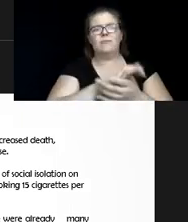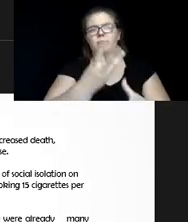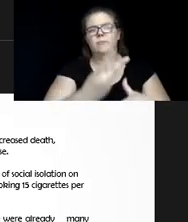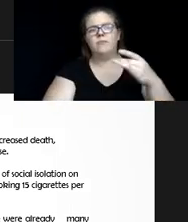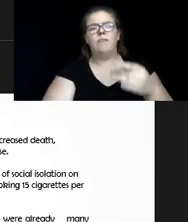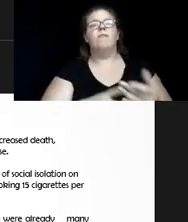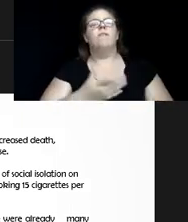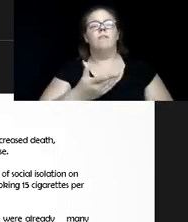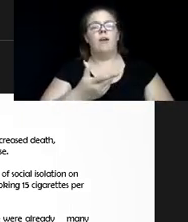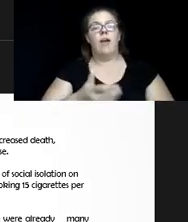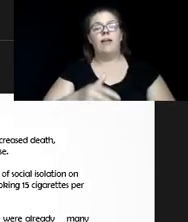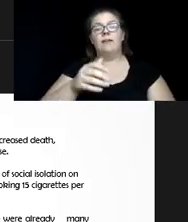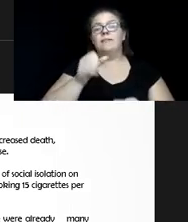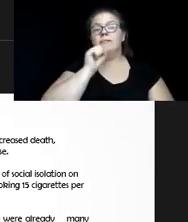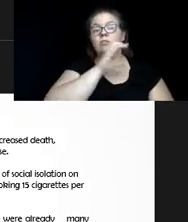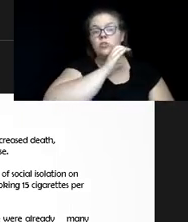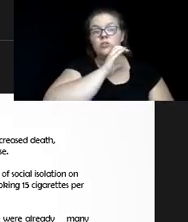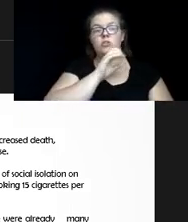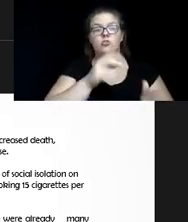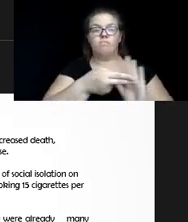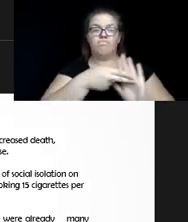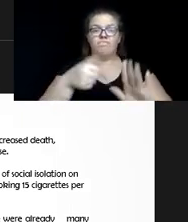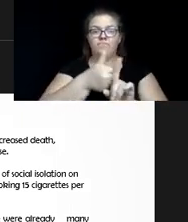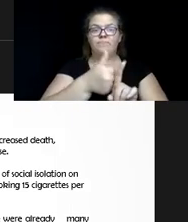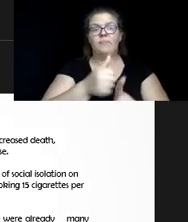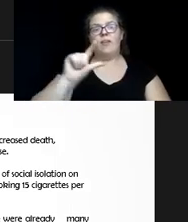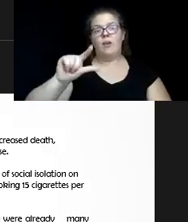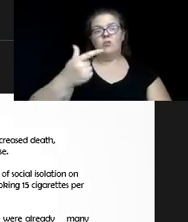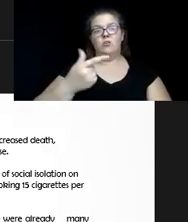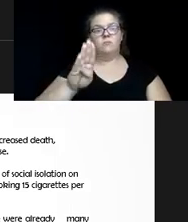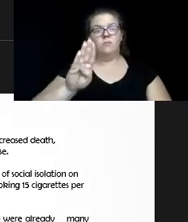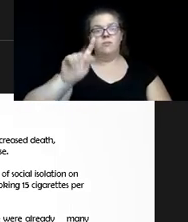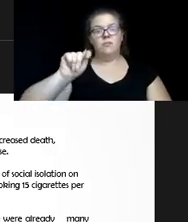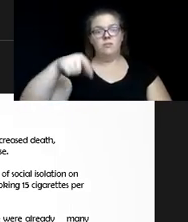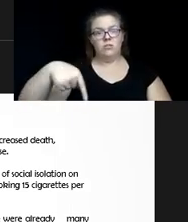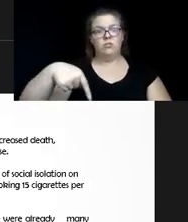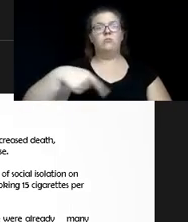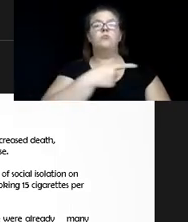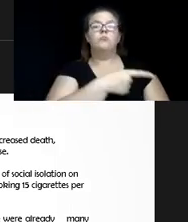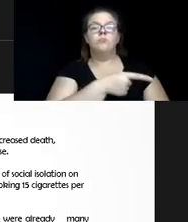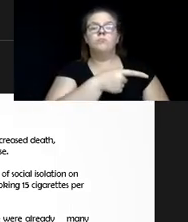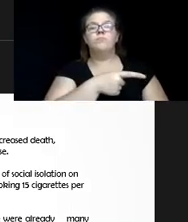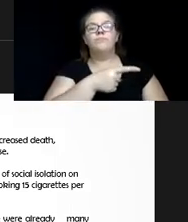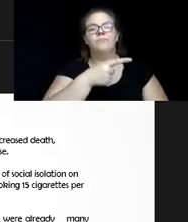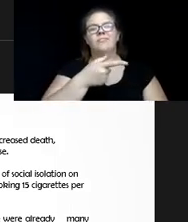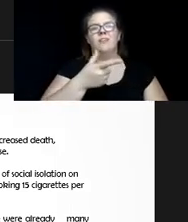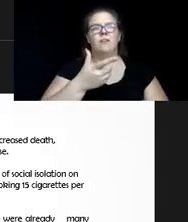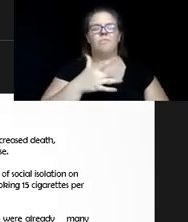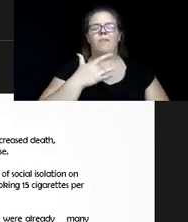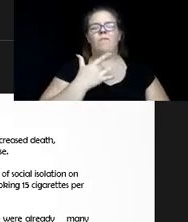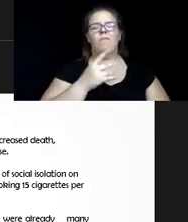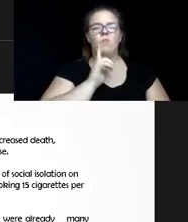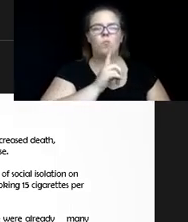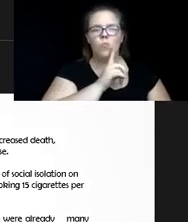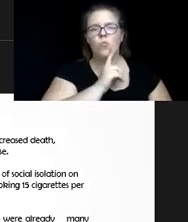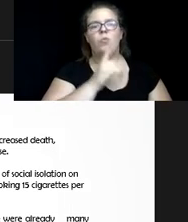identify as LGBTQ also experience a greater risk, maybe due to estrangement from family and friends